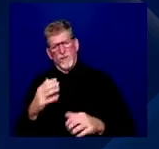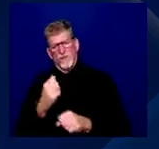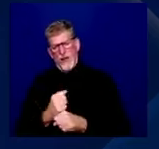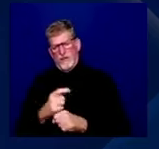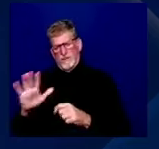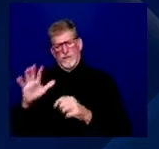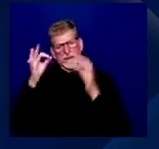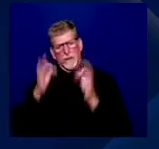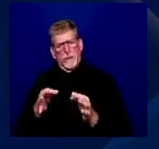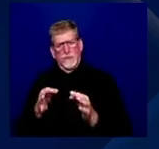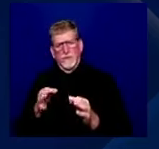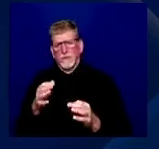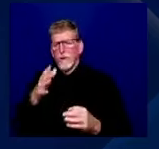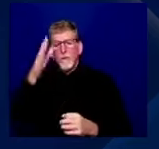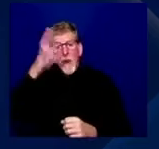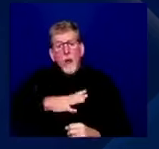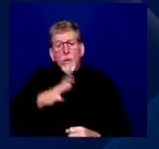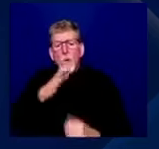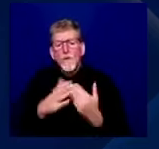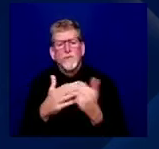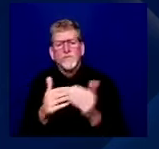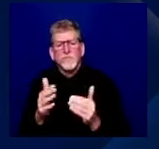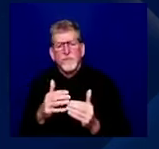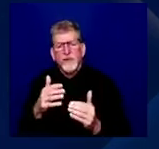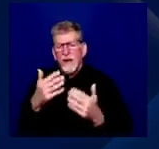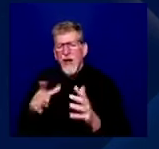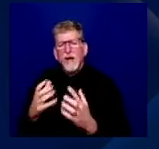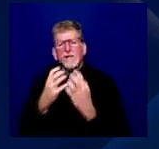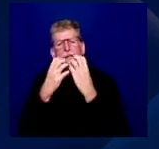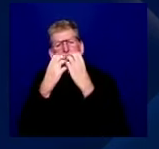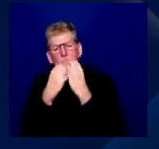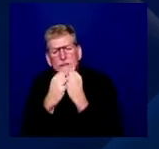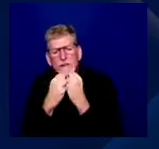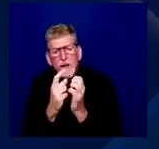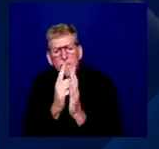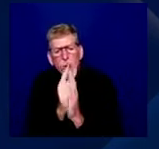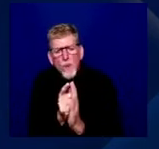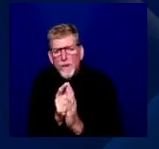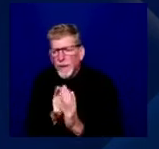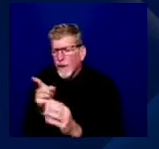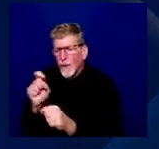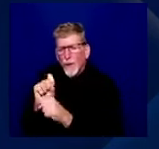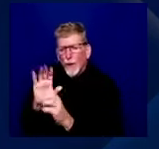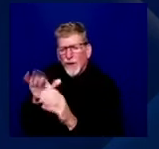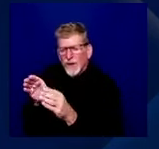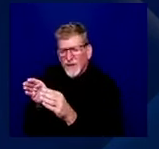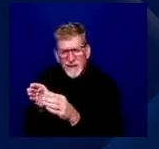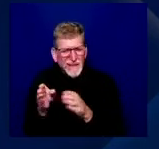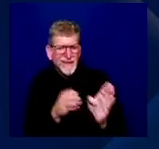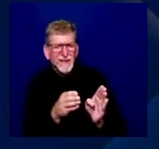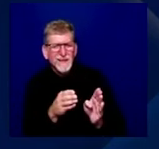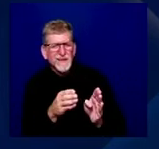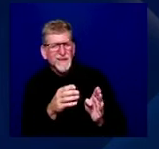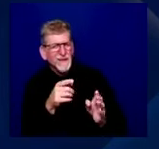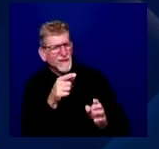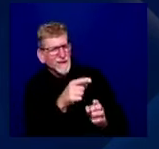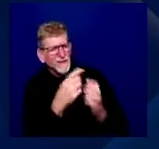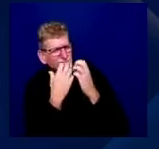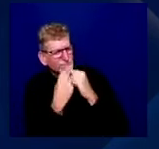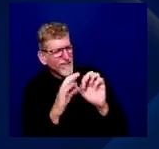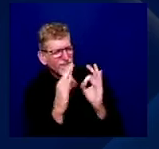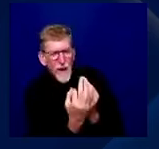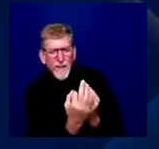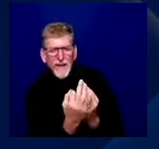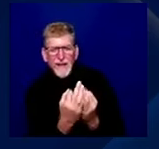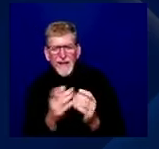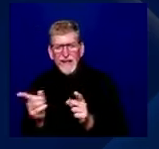during these precious moments in their career. So just grateful to be here. Um, I know I'm going to learn a lot too. And, uh, well, you, you